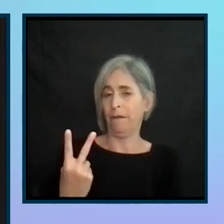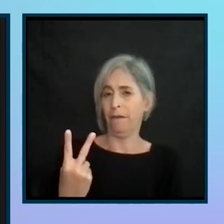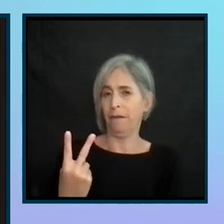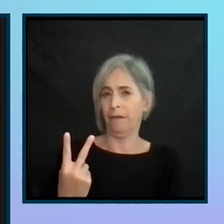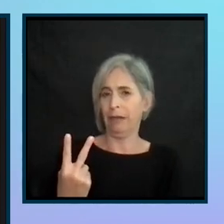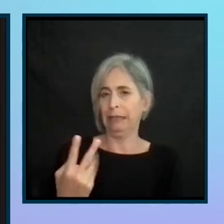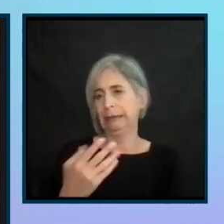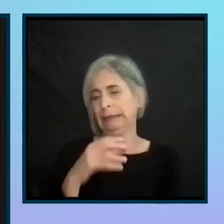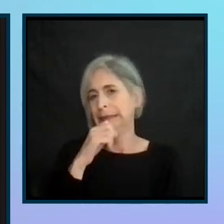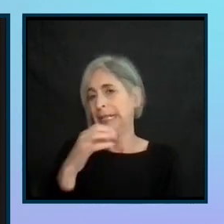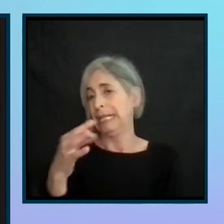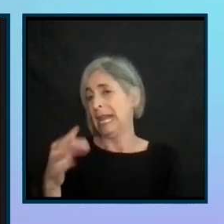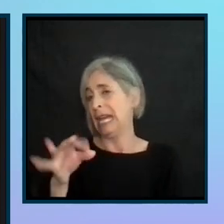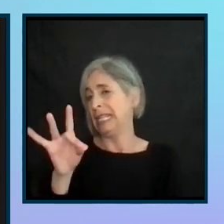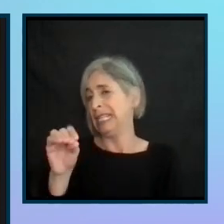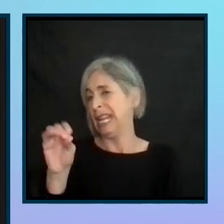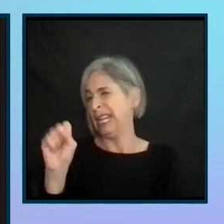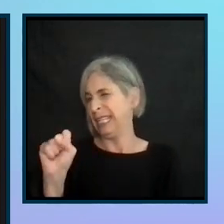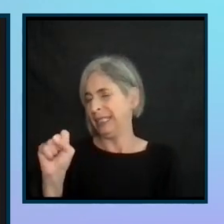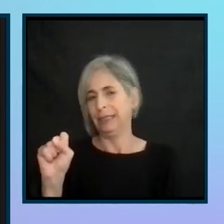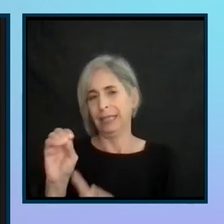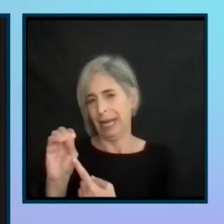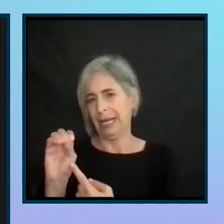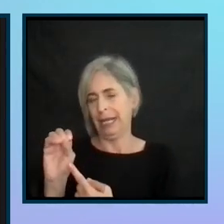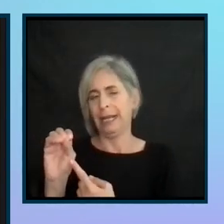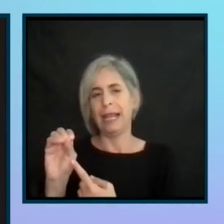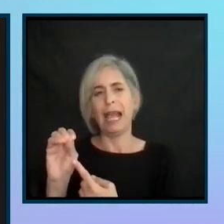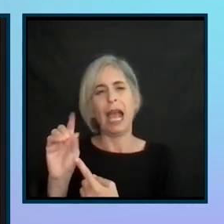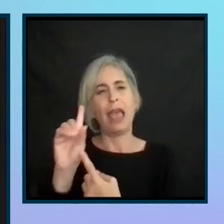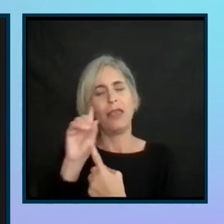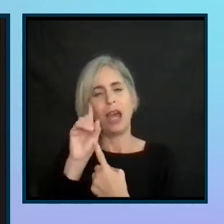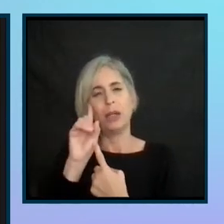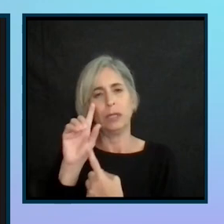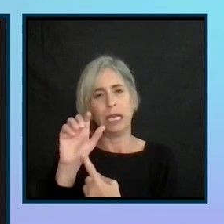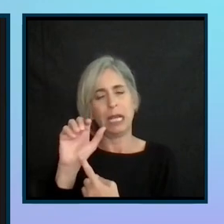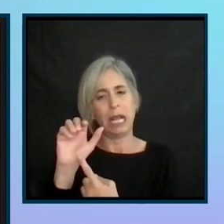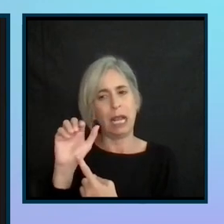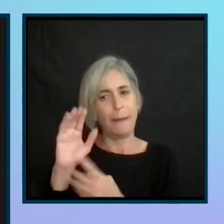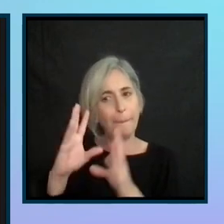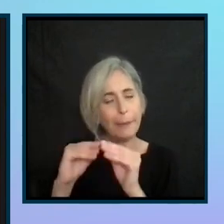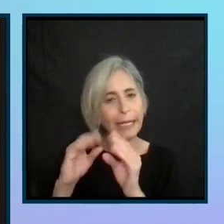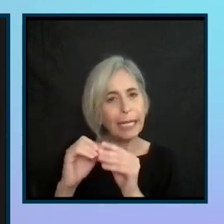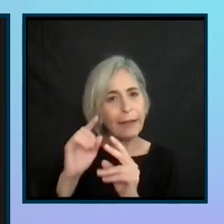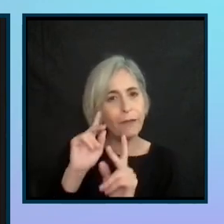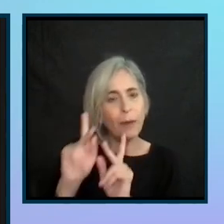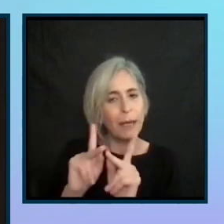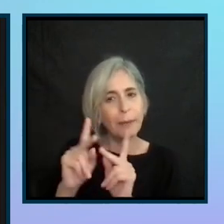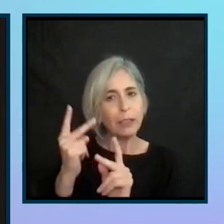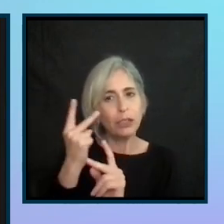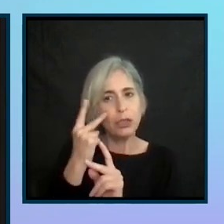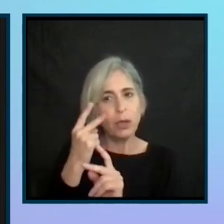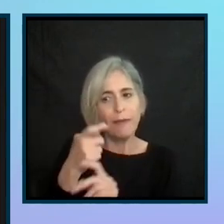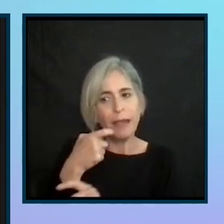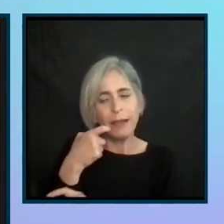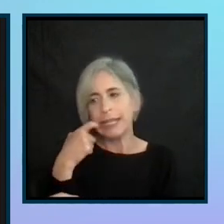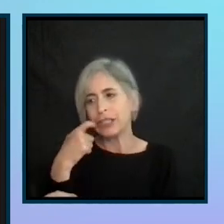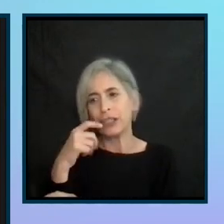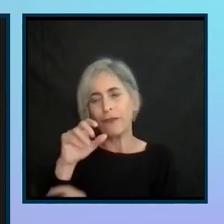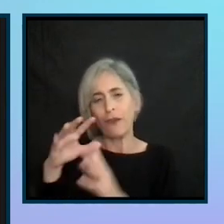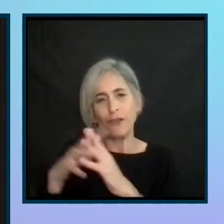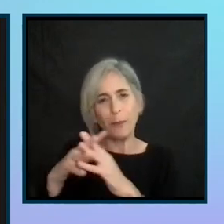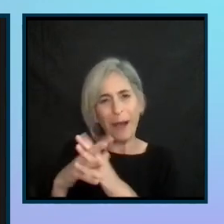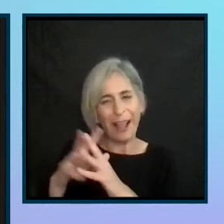myself. To begin, I thought this was a meeting for people with fantasy football addictions. But it's for